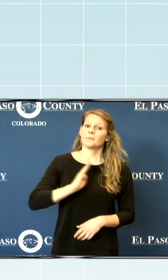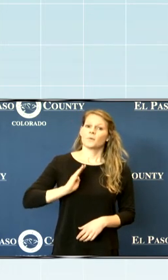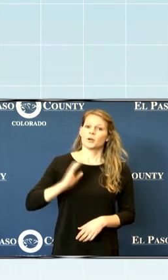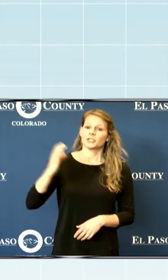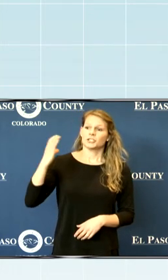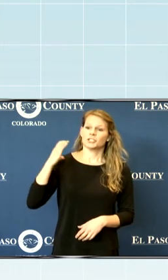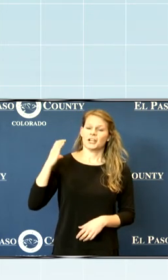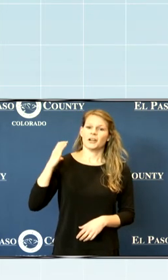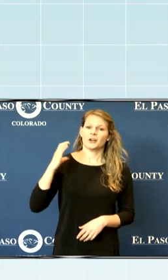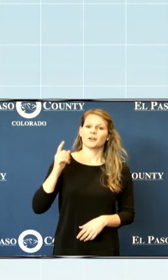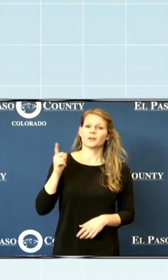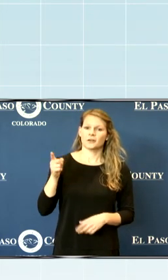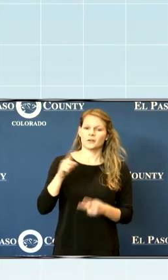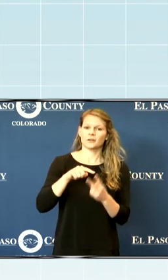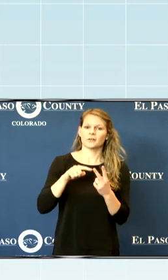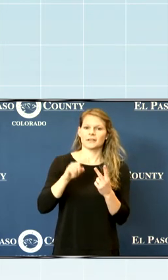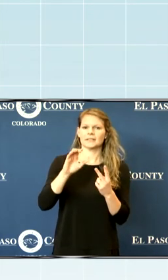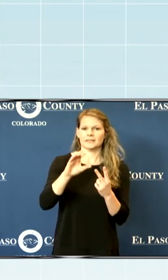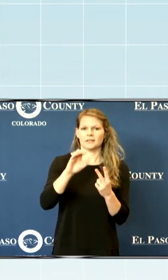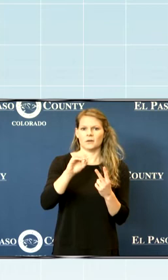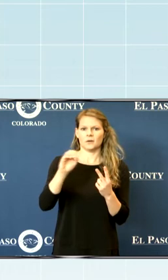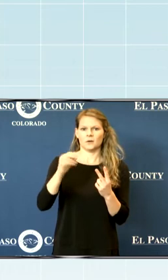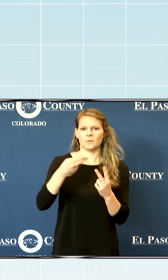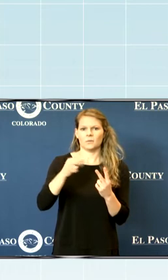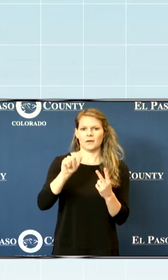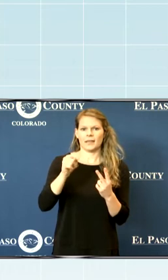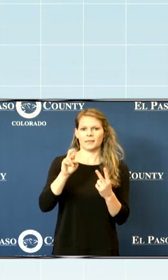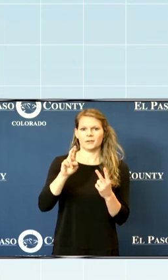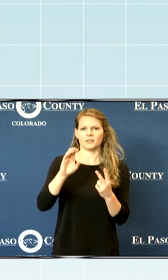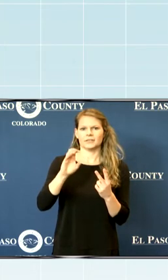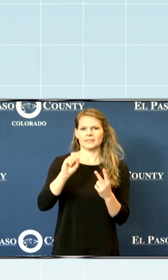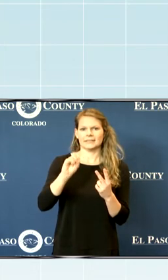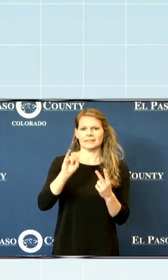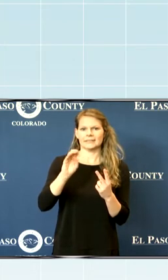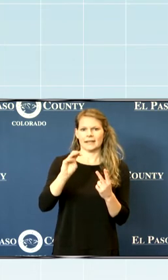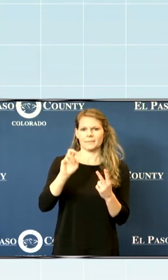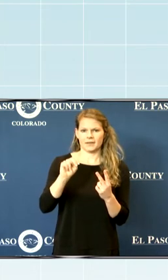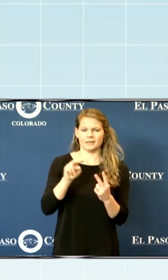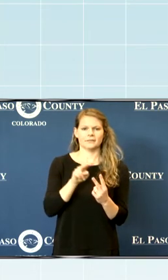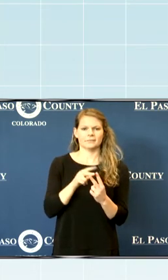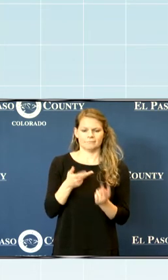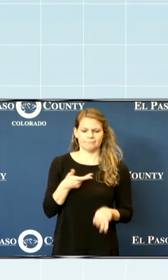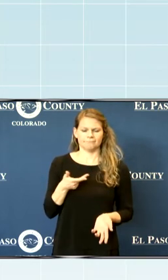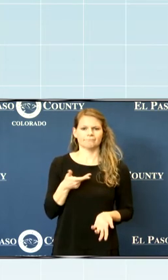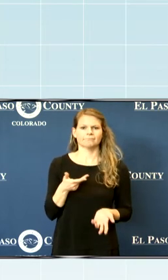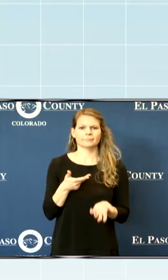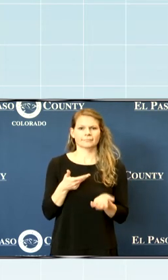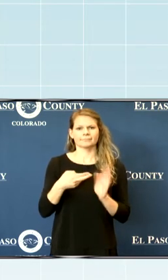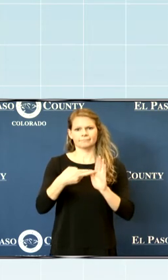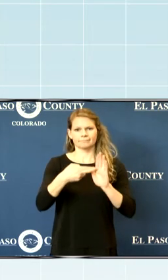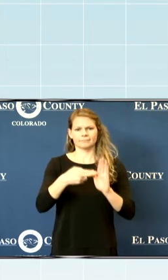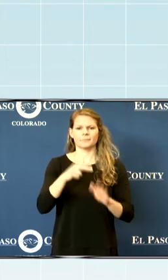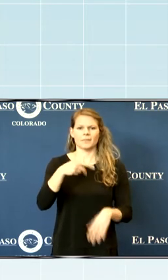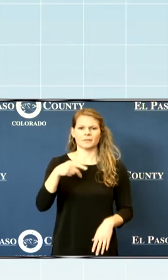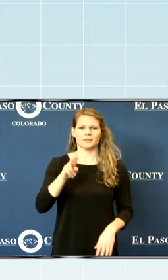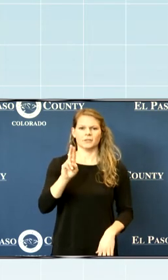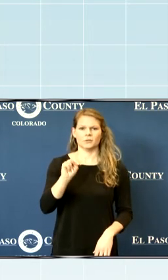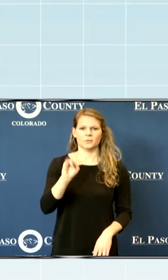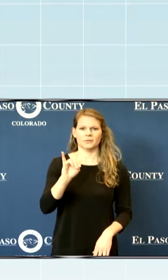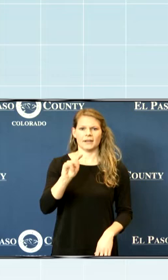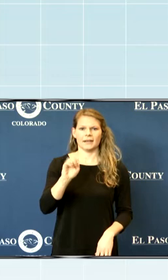Newman and also our COO Heather Steinman. On behalf of Pikes Peak United Way, our staff,